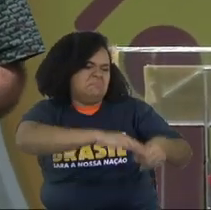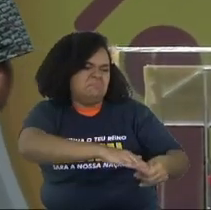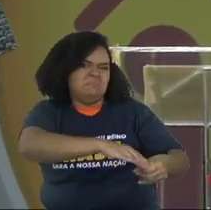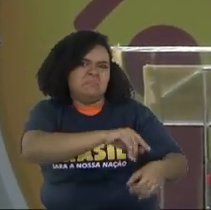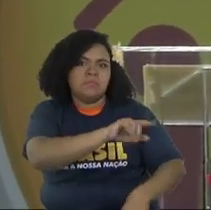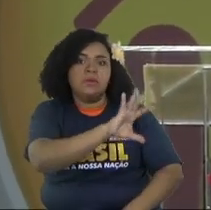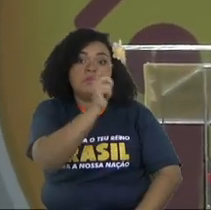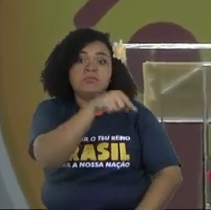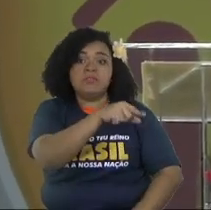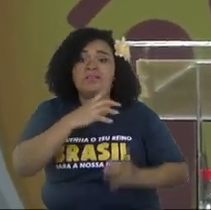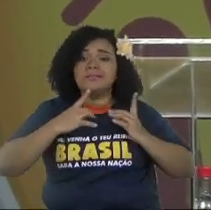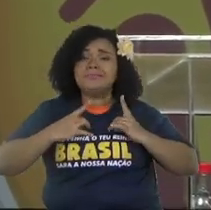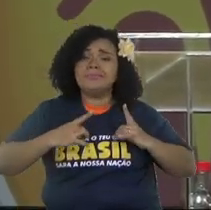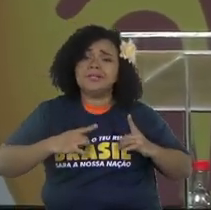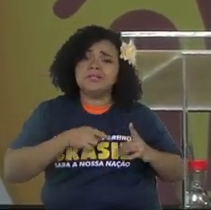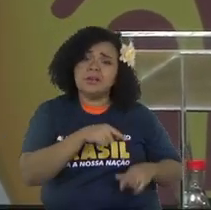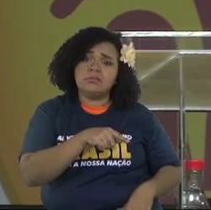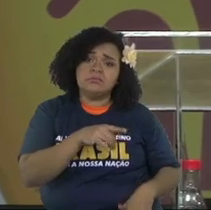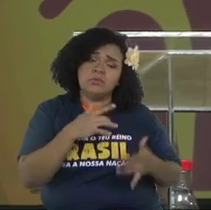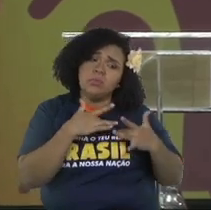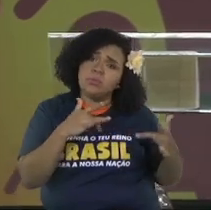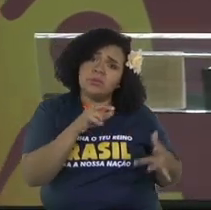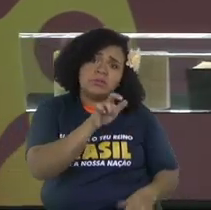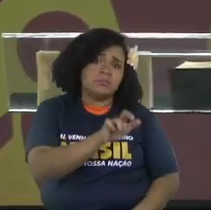And she's under depression.